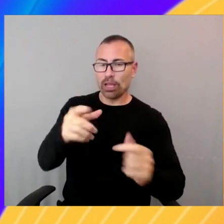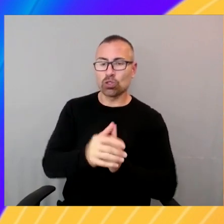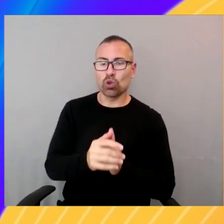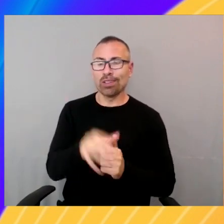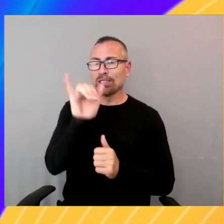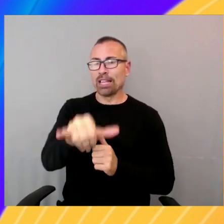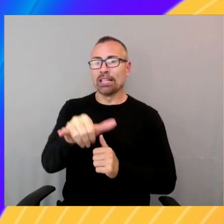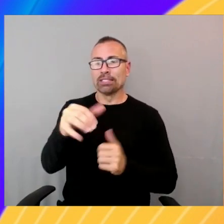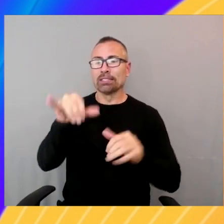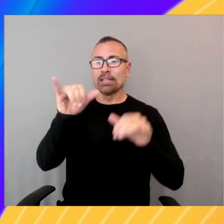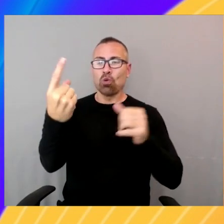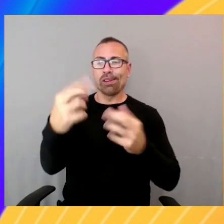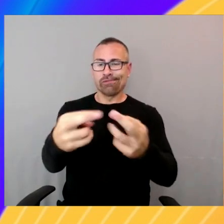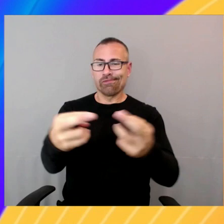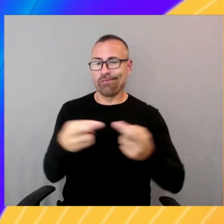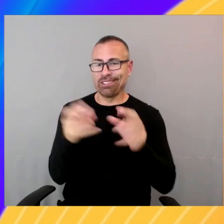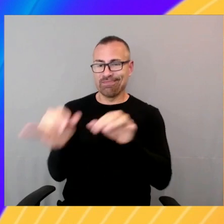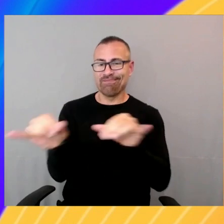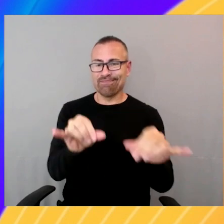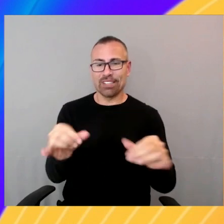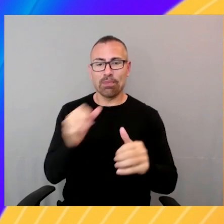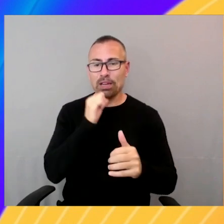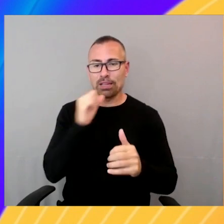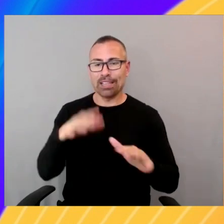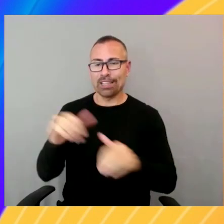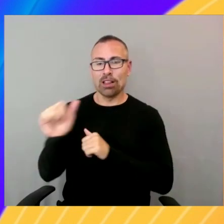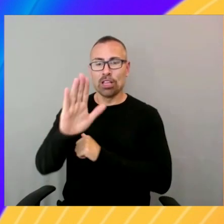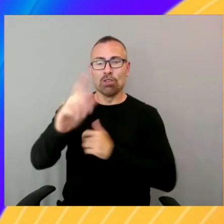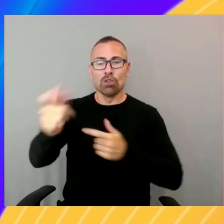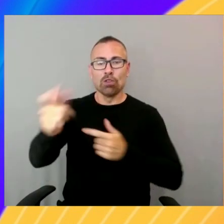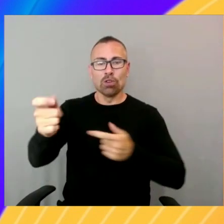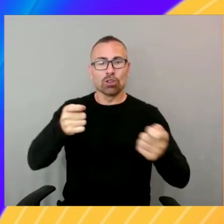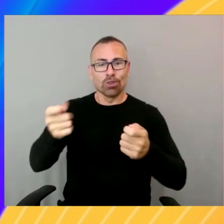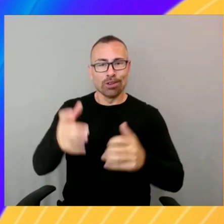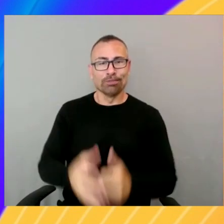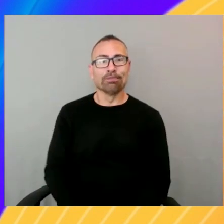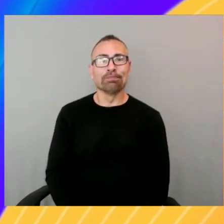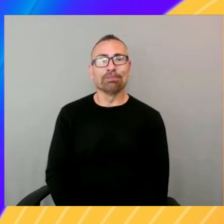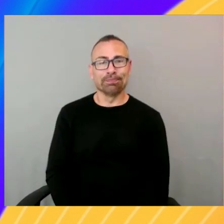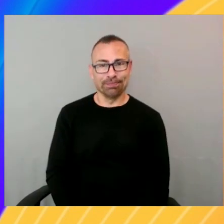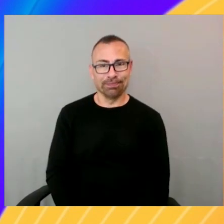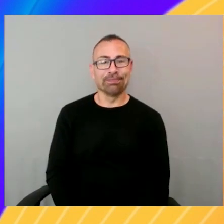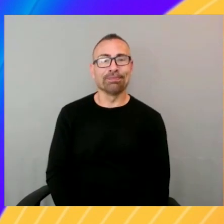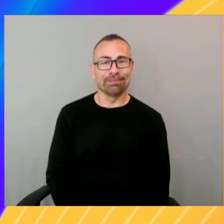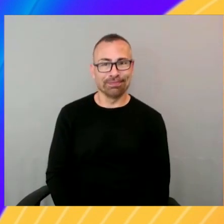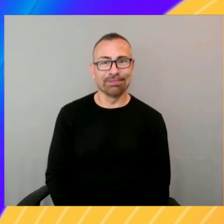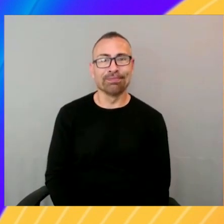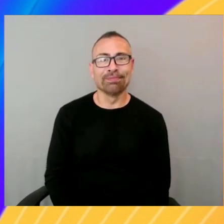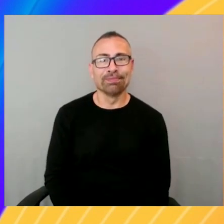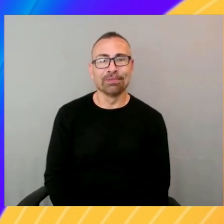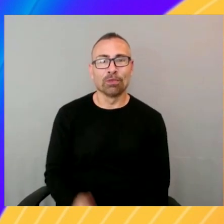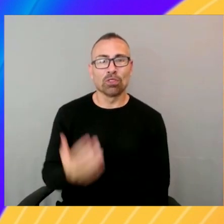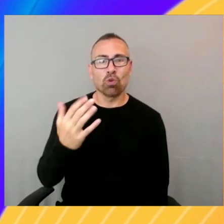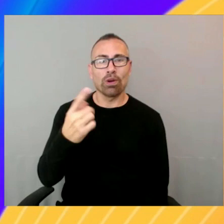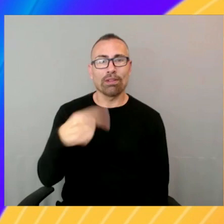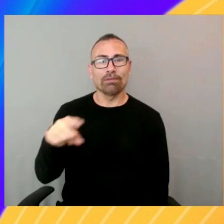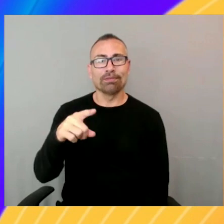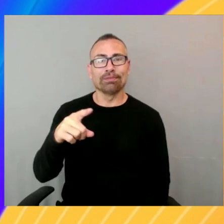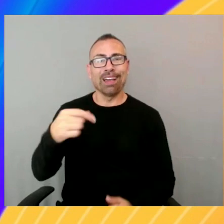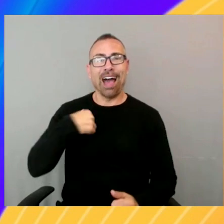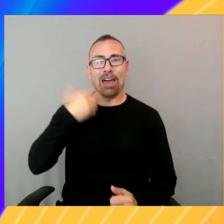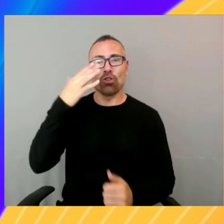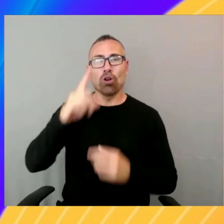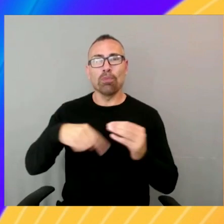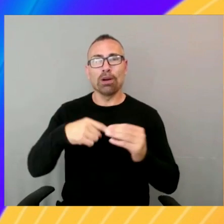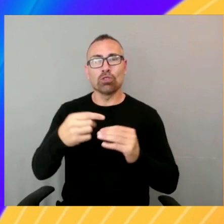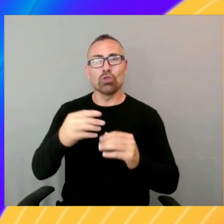private cloud. So using like some kind of VPC endpoint to able to like privately connection. Okay. That's correct. Cool. You know, I don't know about you, Aaron. I love hearing about this, but I